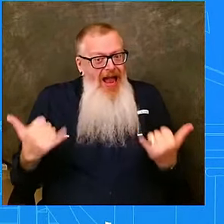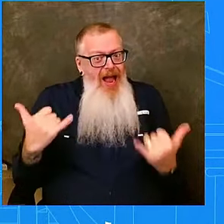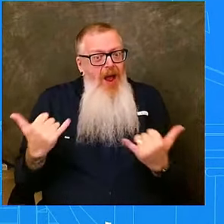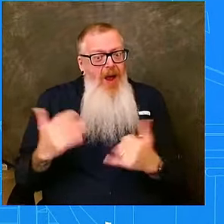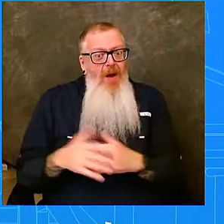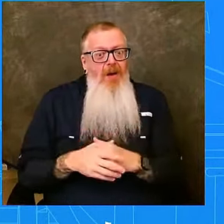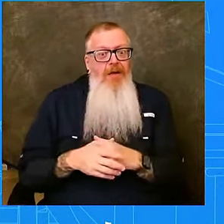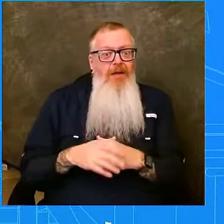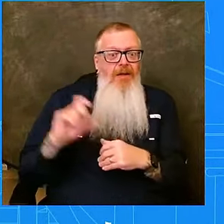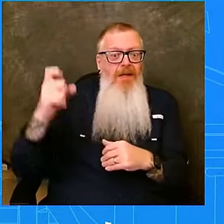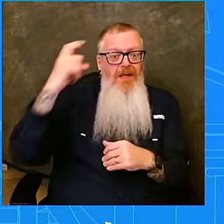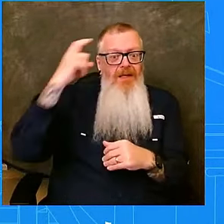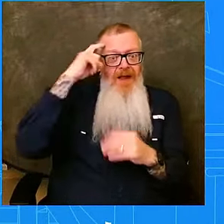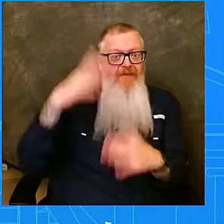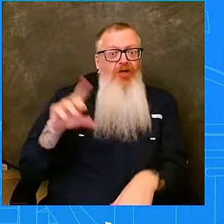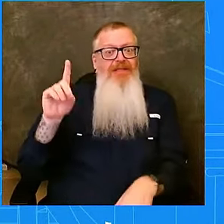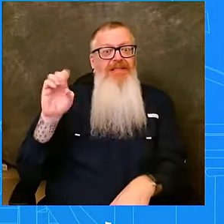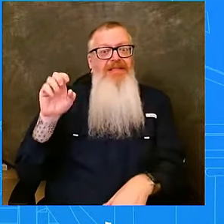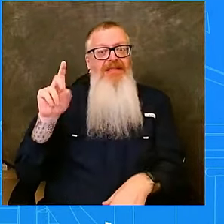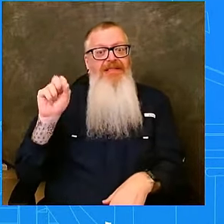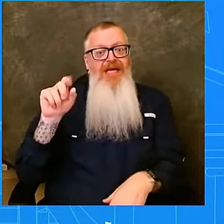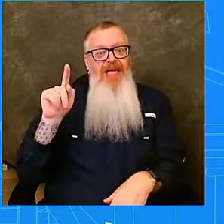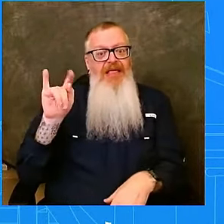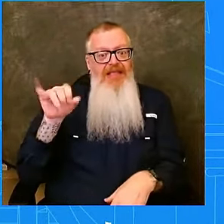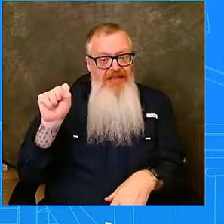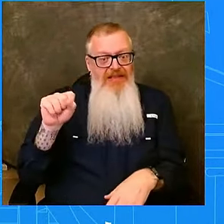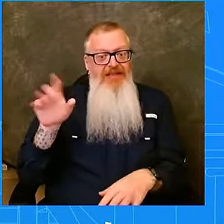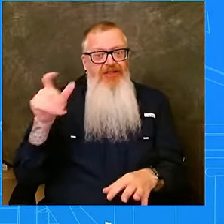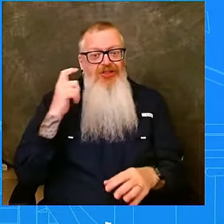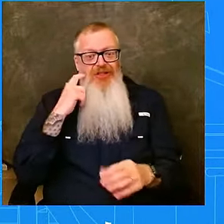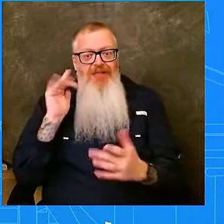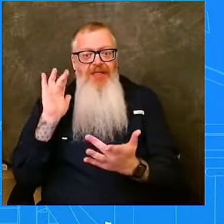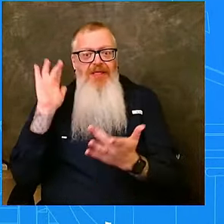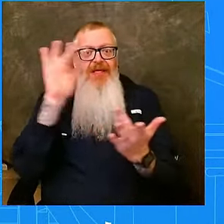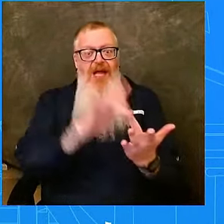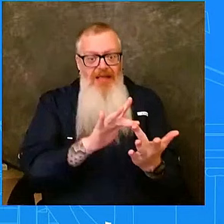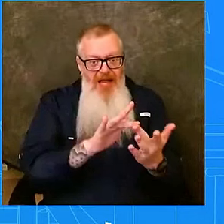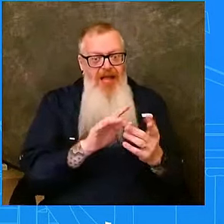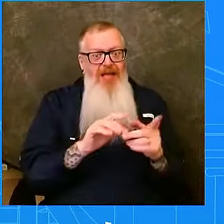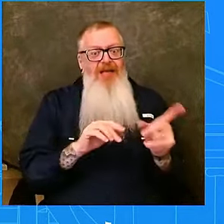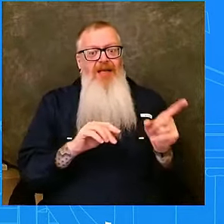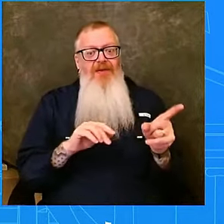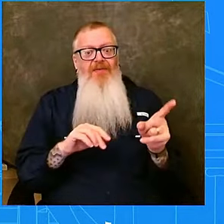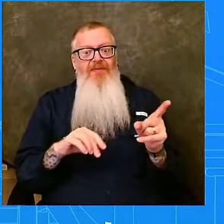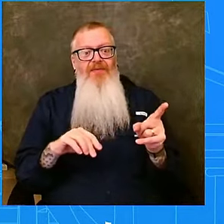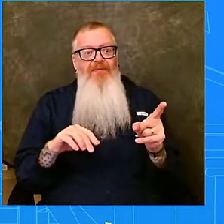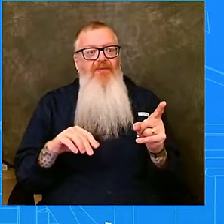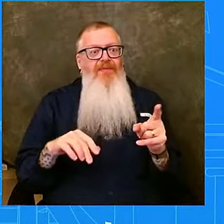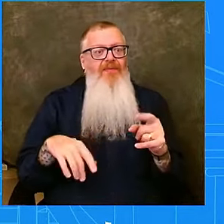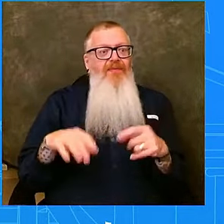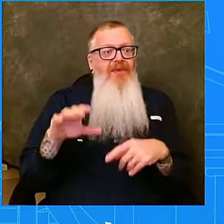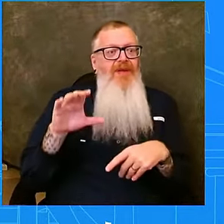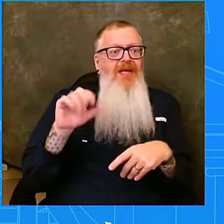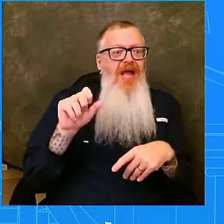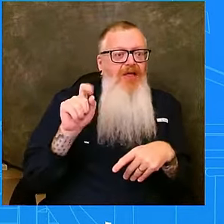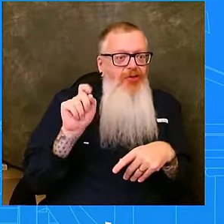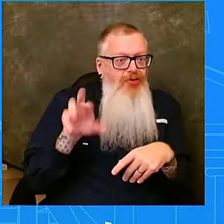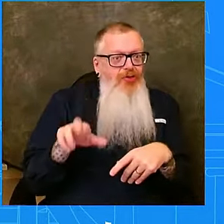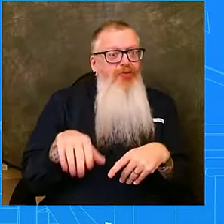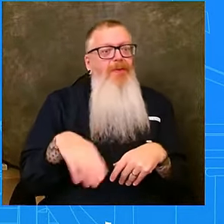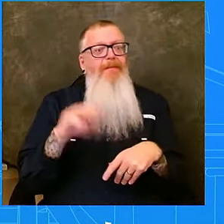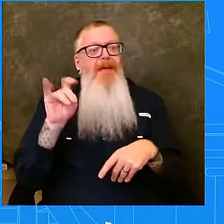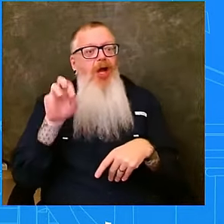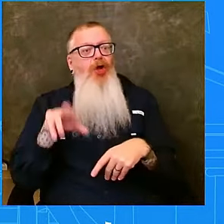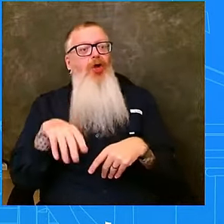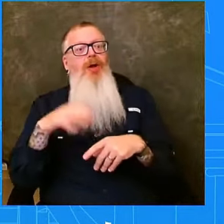Mayor Castor, Mayor Welch, and Mayor Dyer, as well as all the tribal nations in Florida that are in the path of